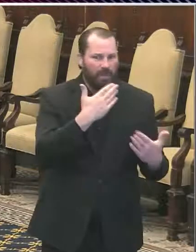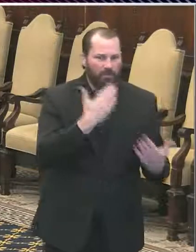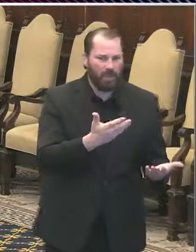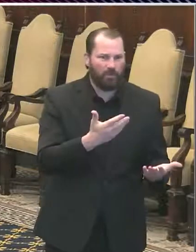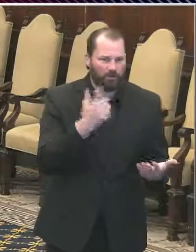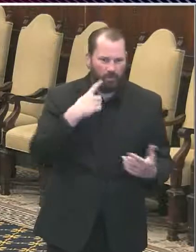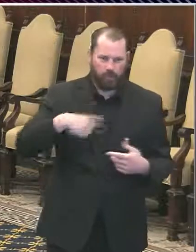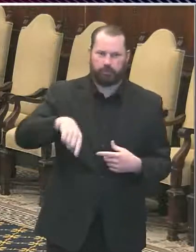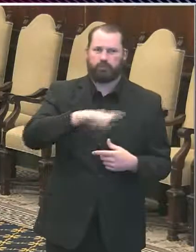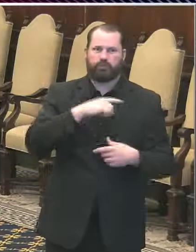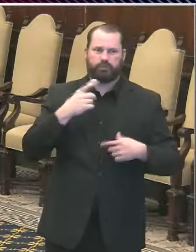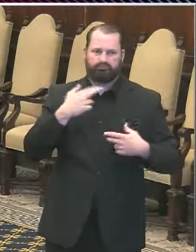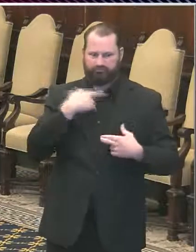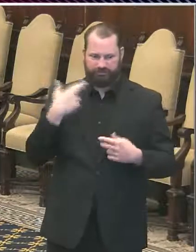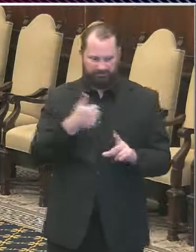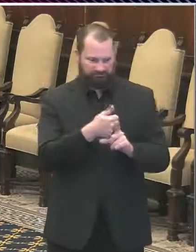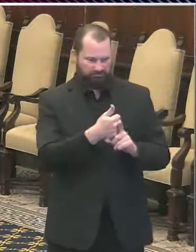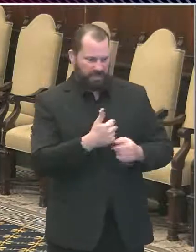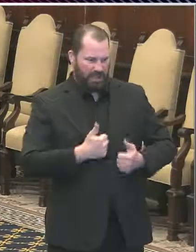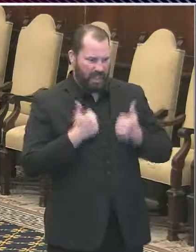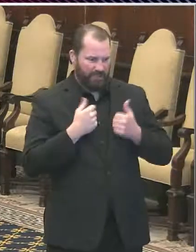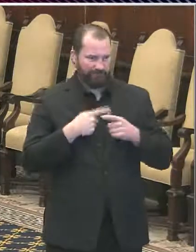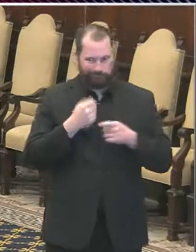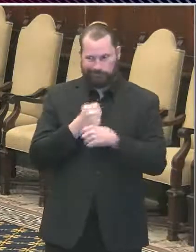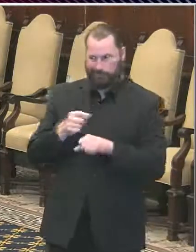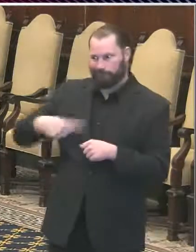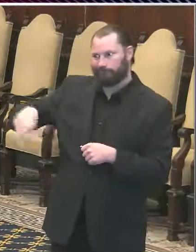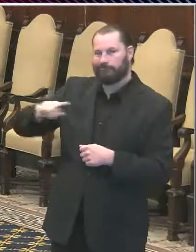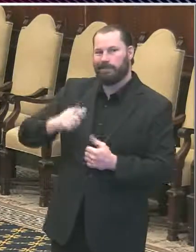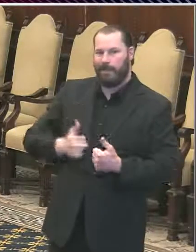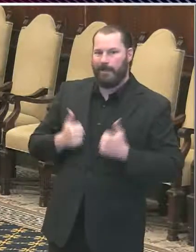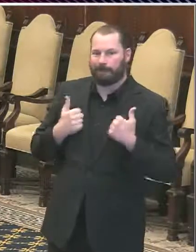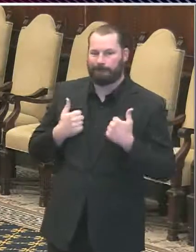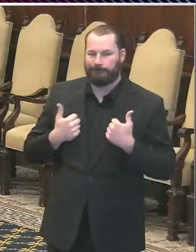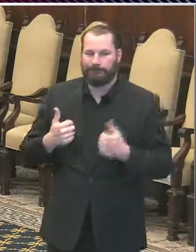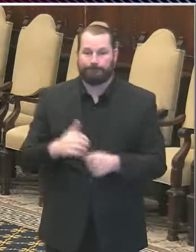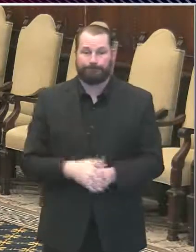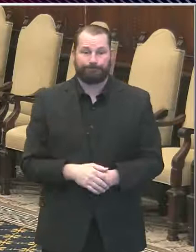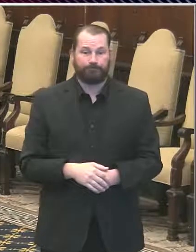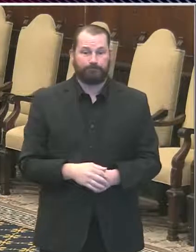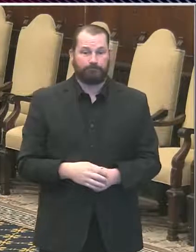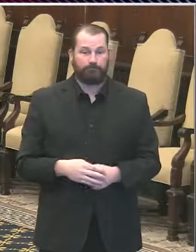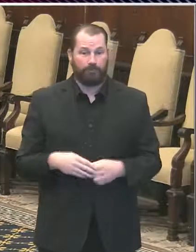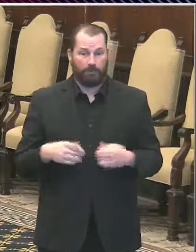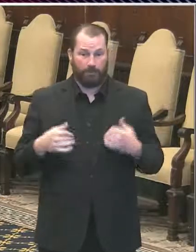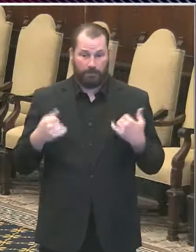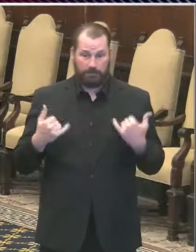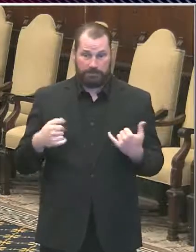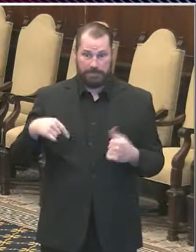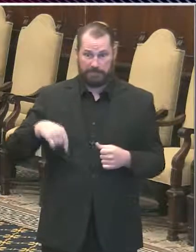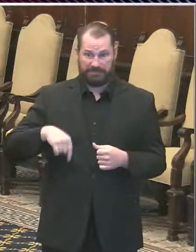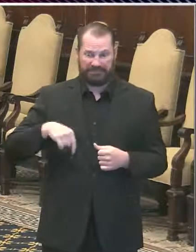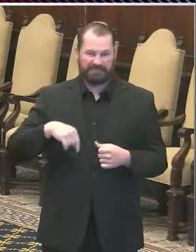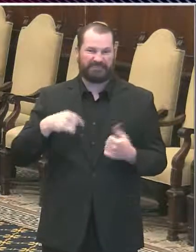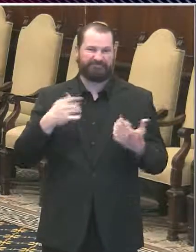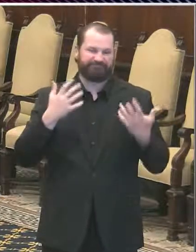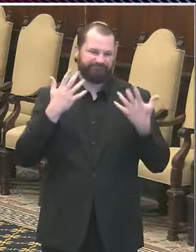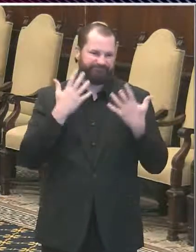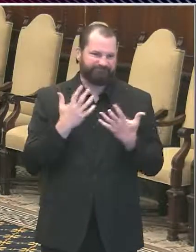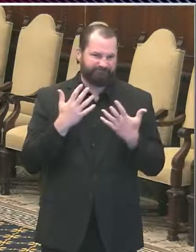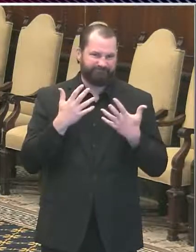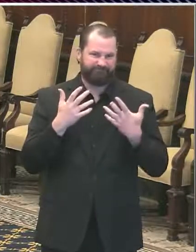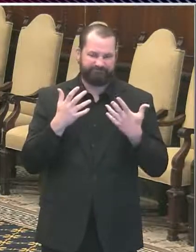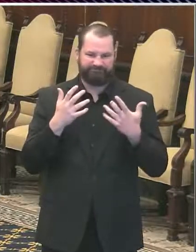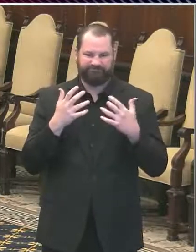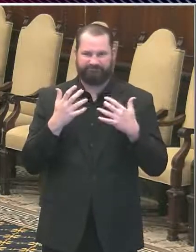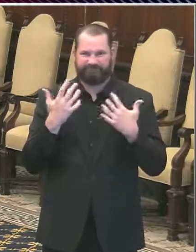unfortunate milestone. The city, as of today, has exceeded 20,000 confirmed cases of COVID-19. So even though